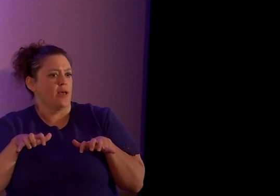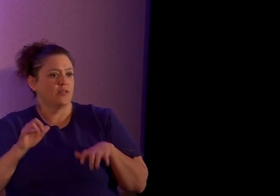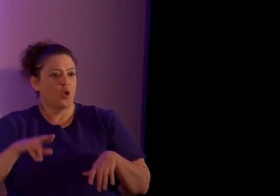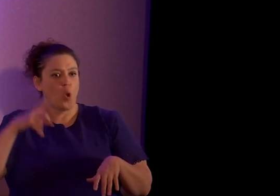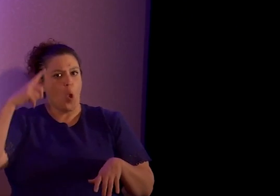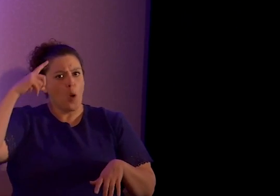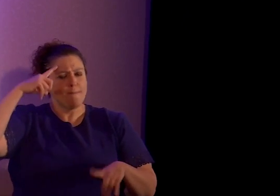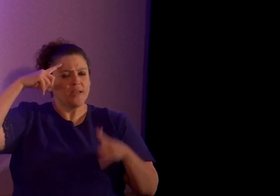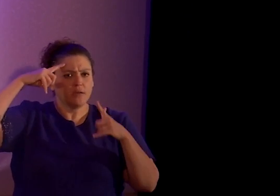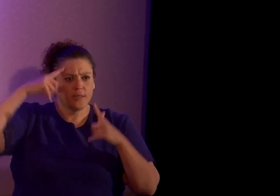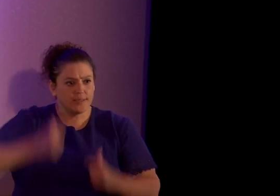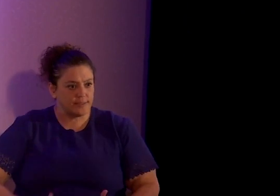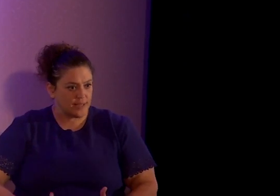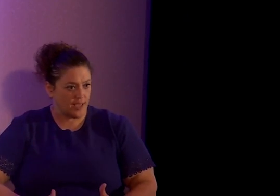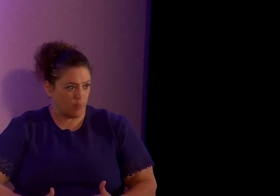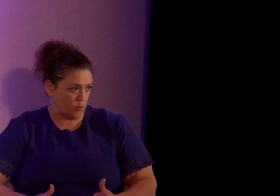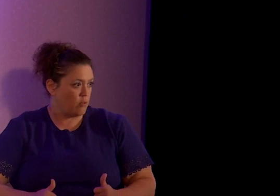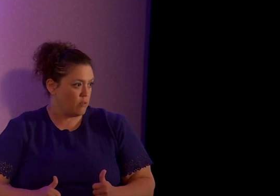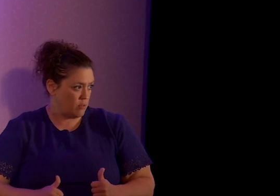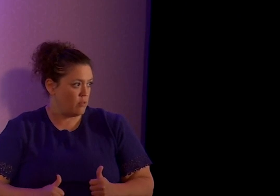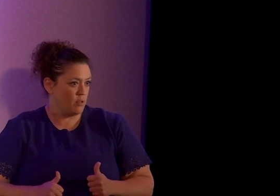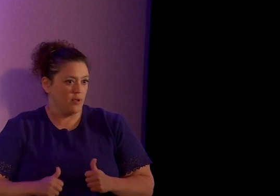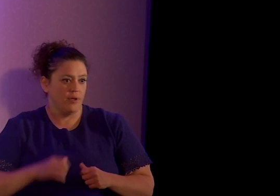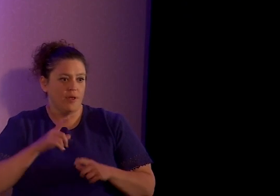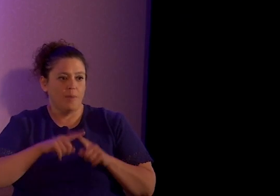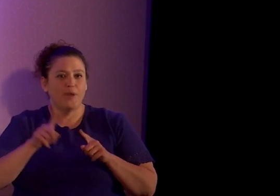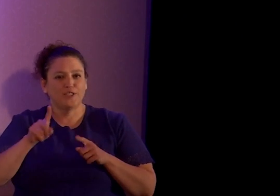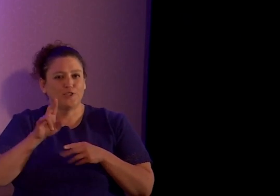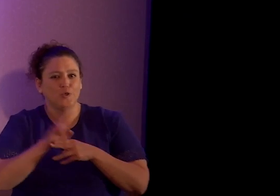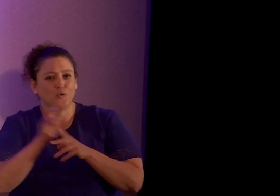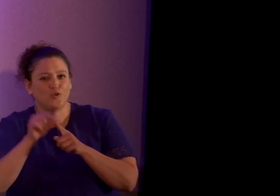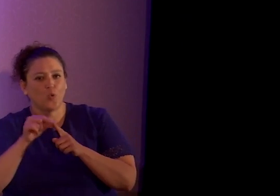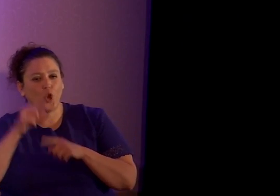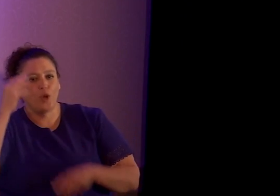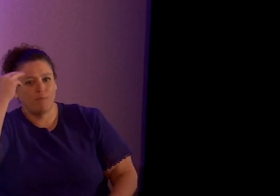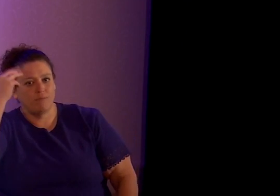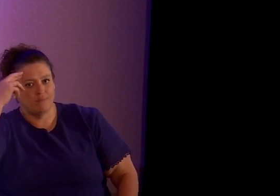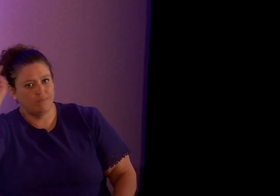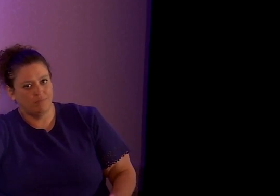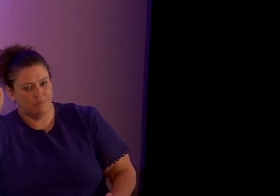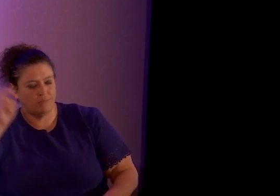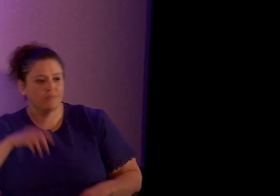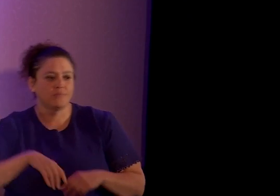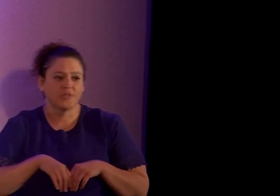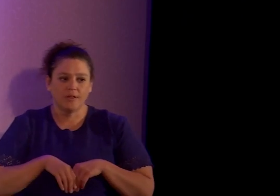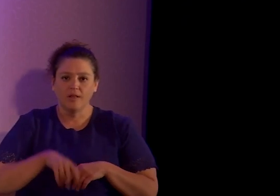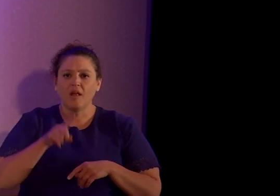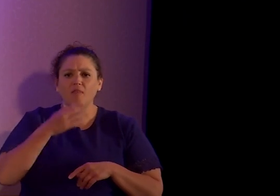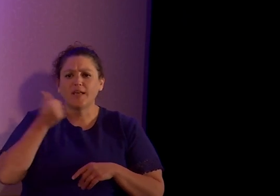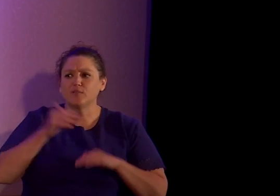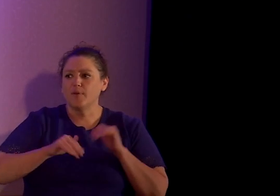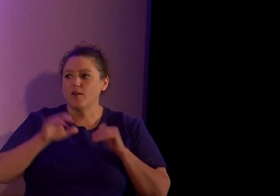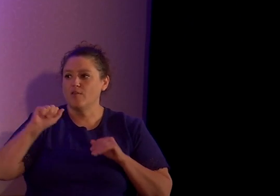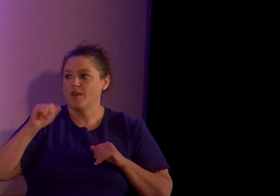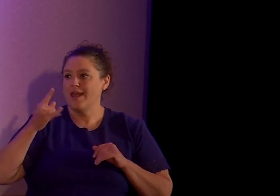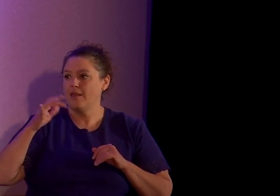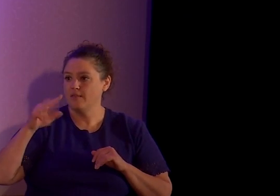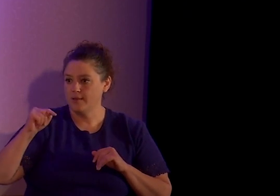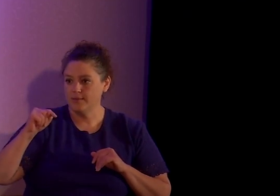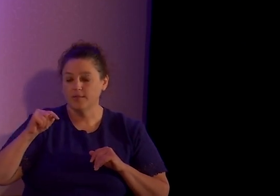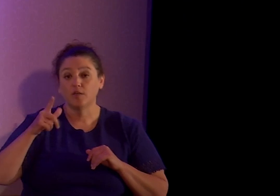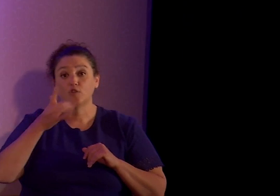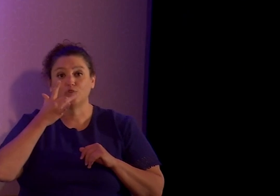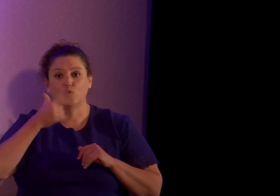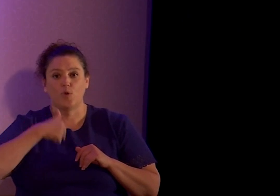disabled, which she actually used the other word for that, then that's better than being an atheist. She, she would rather